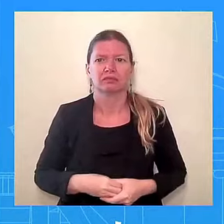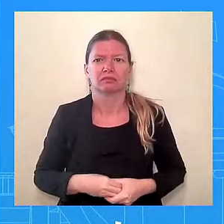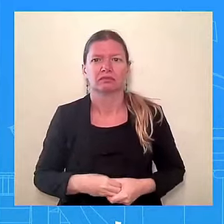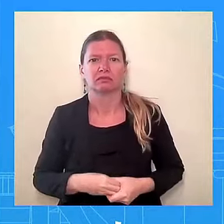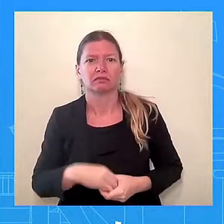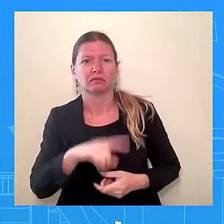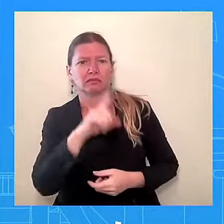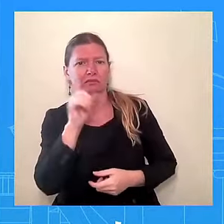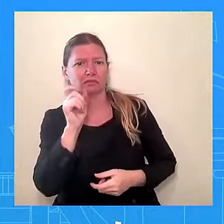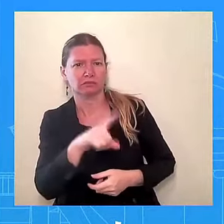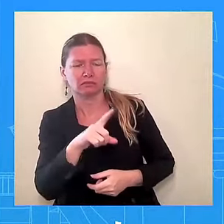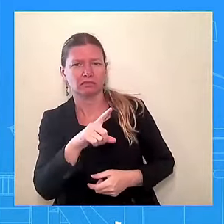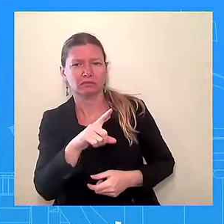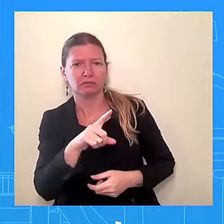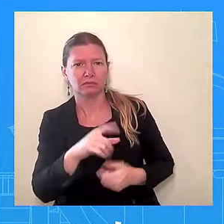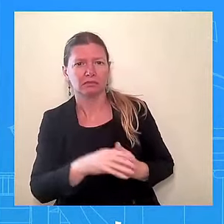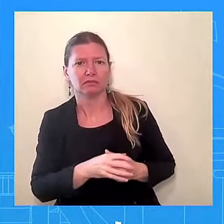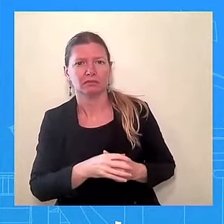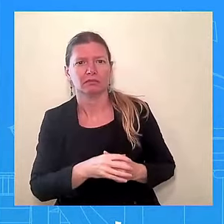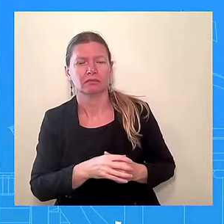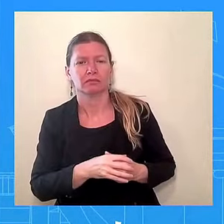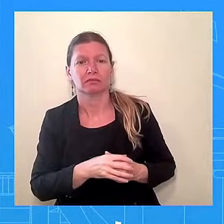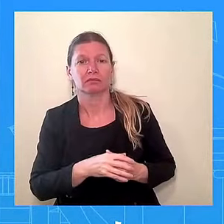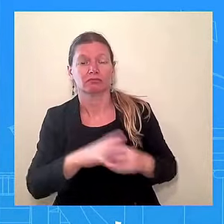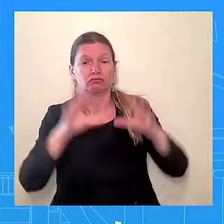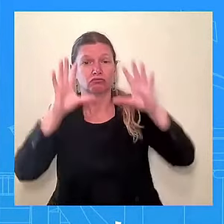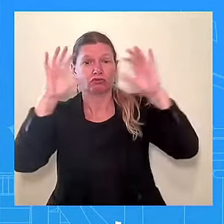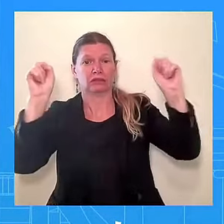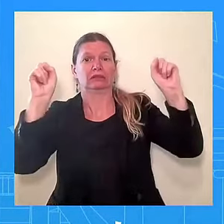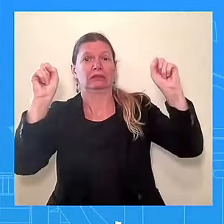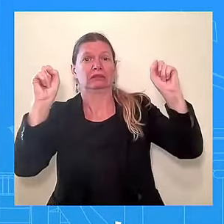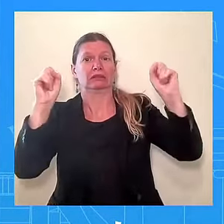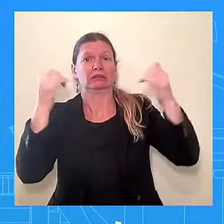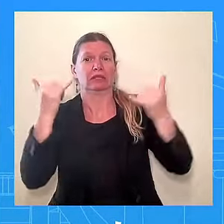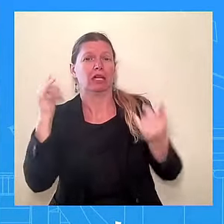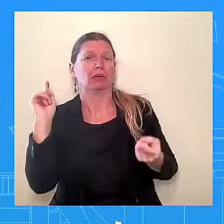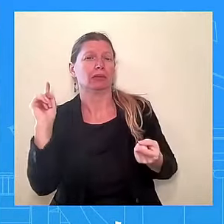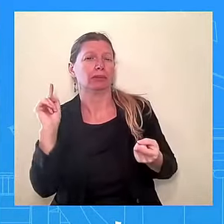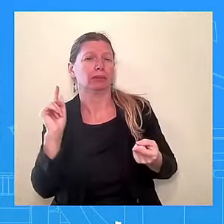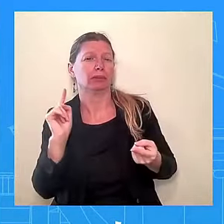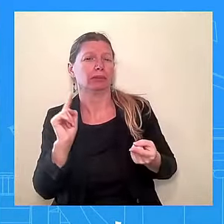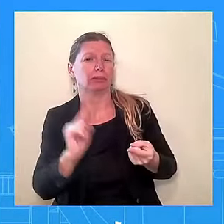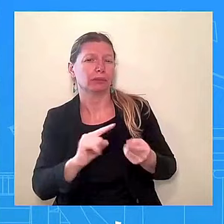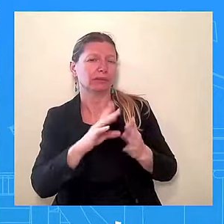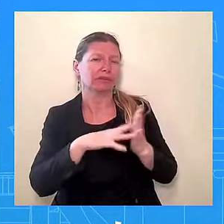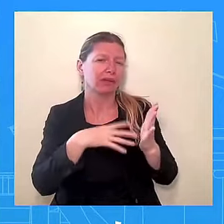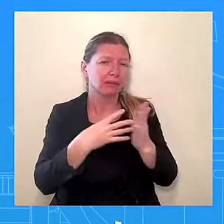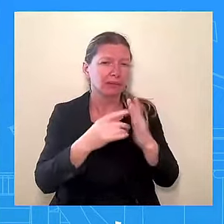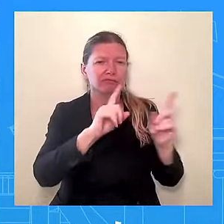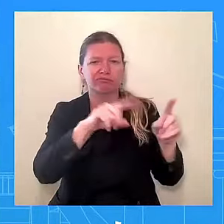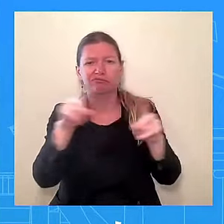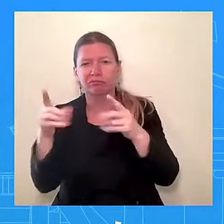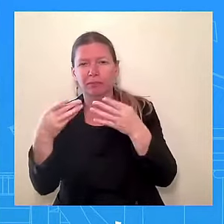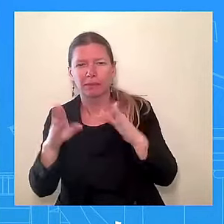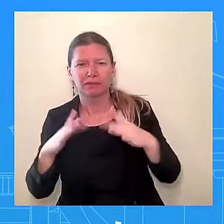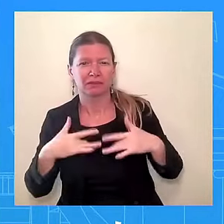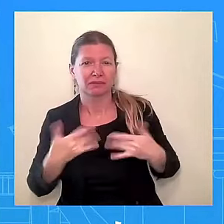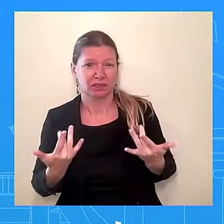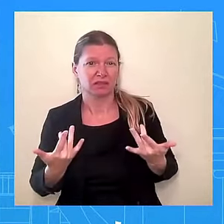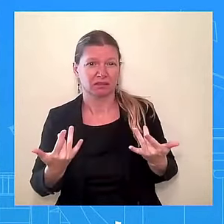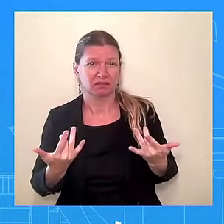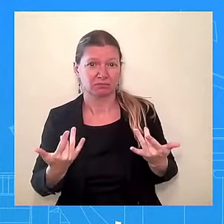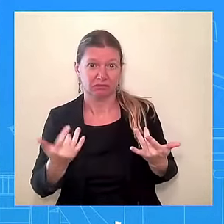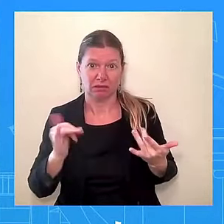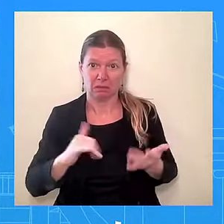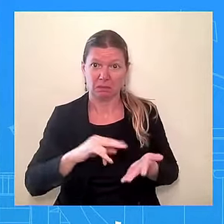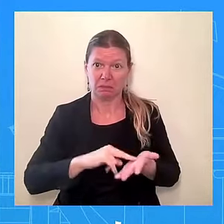dials back a bit of late, the public events, are we to read into that either now or in the near future that the vice president should